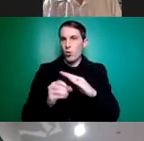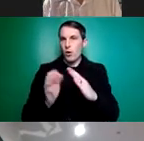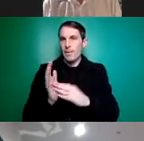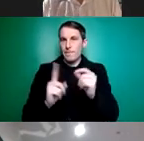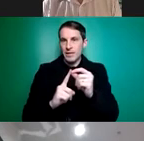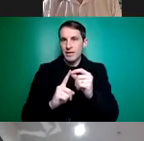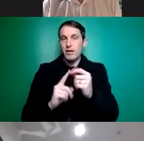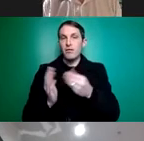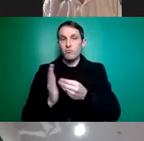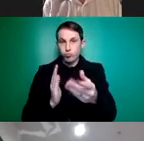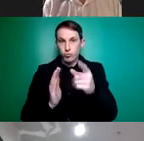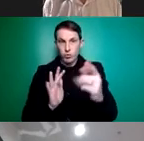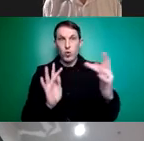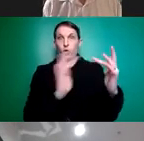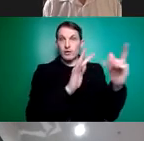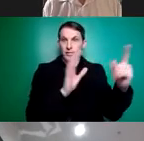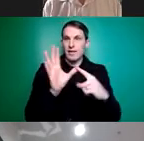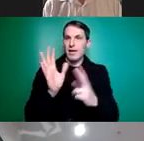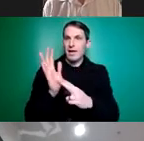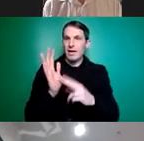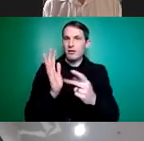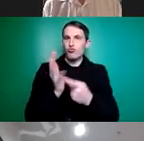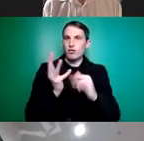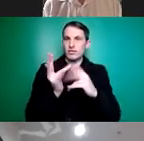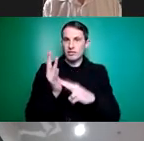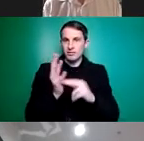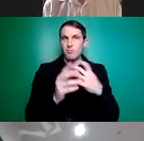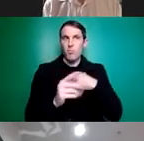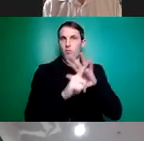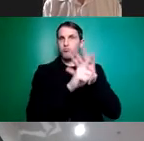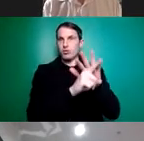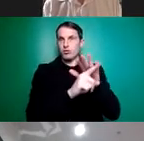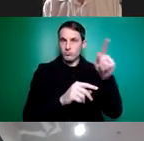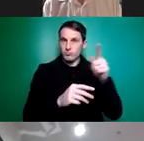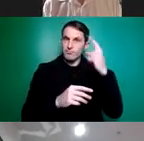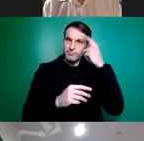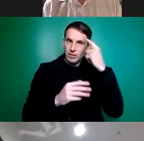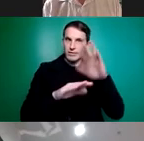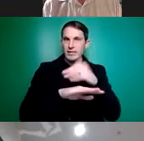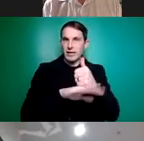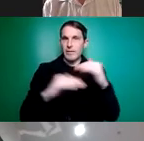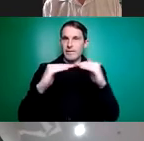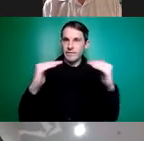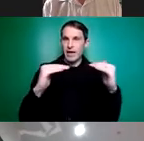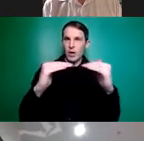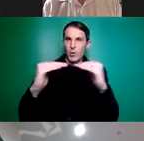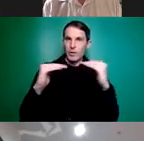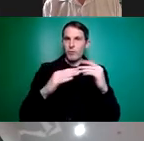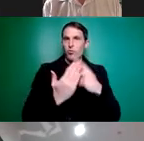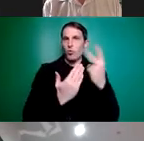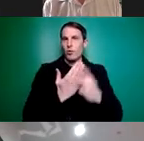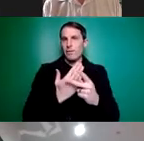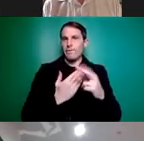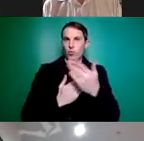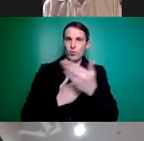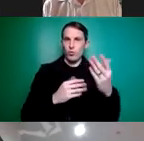and ask her to make sure a fair and equal national assistive technology program is included in the new national disability strategy once and